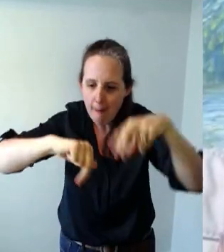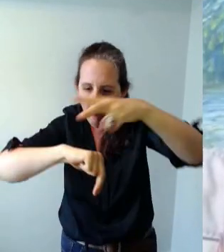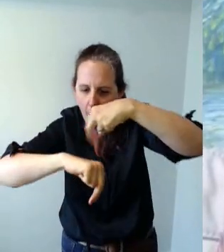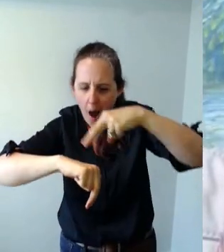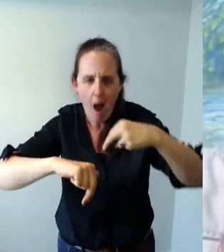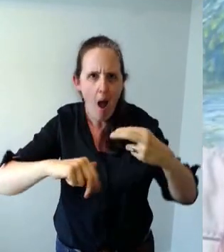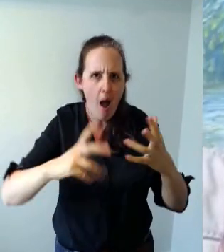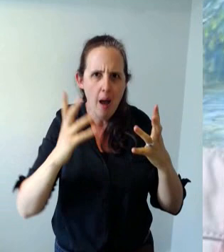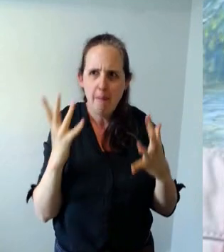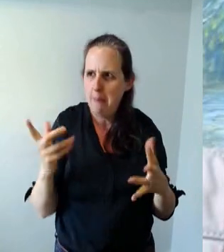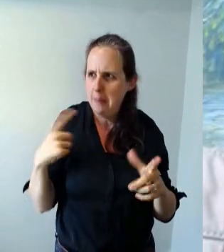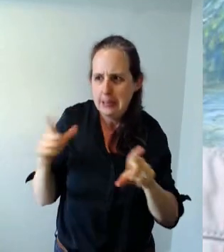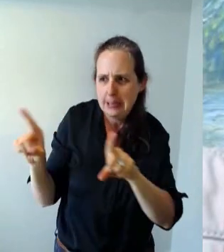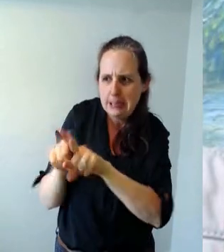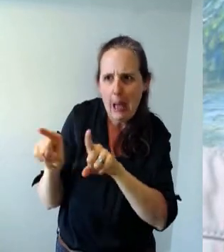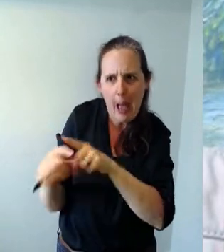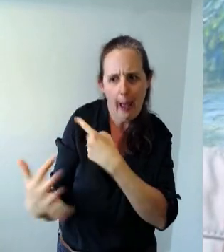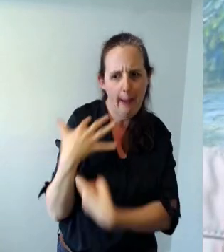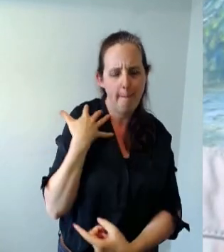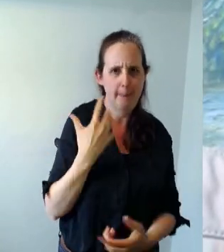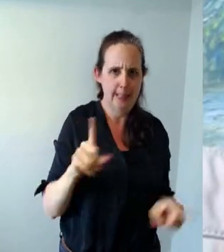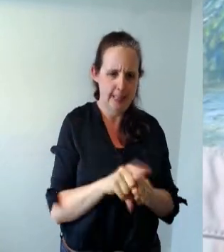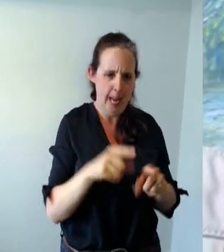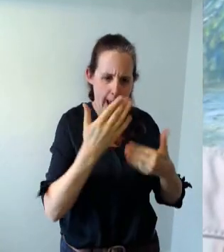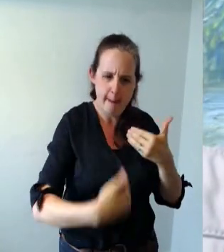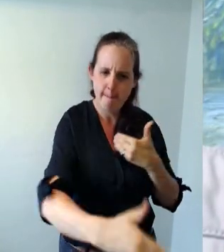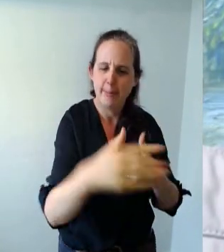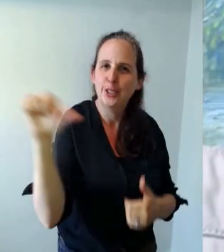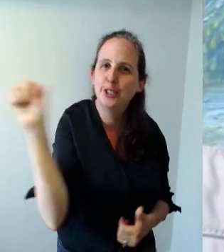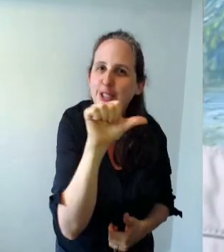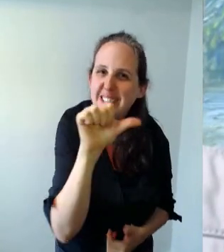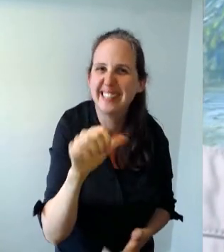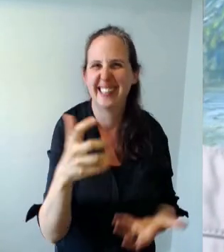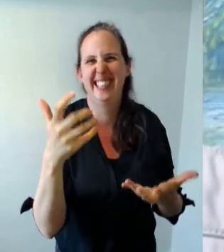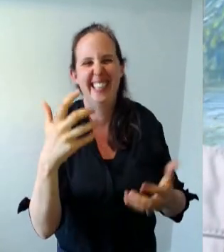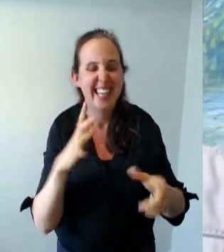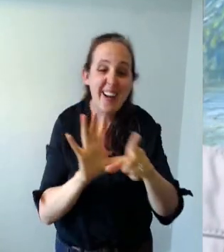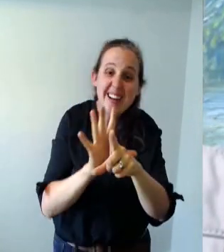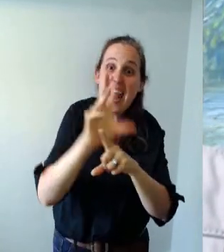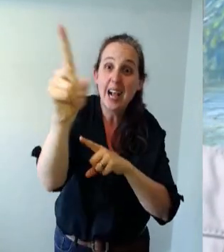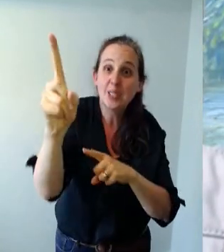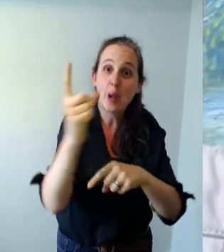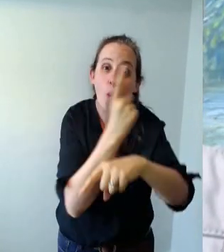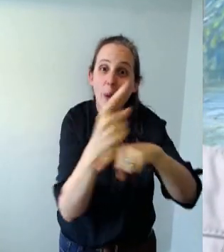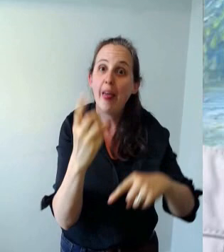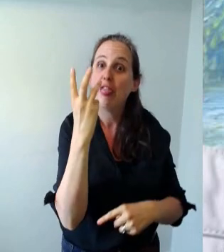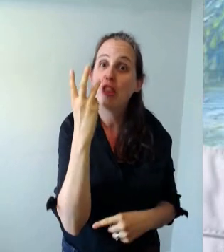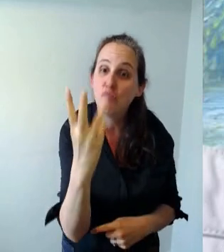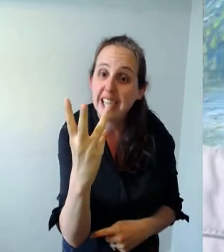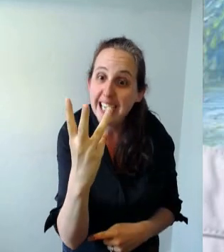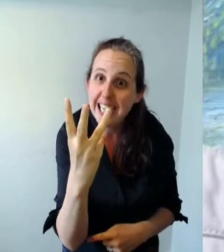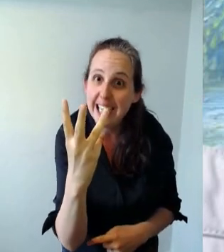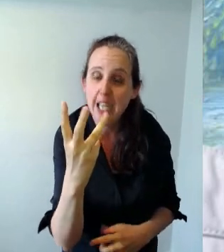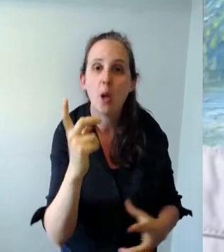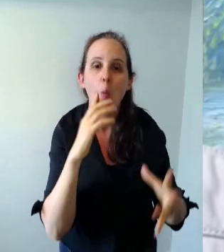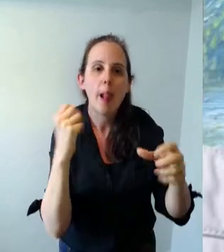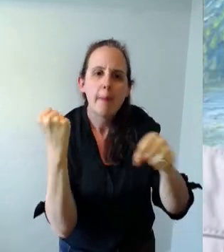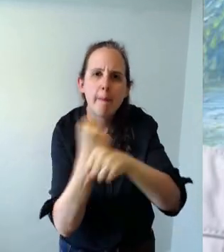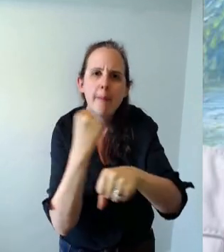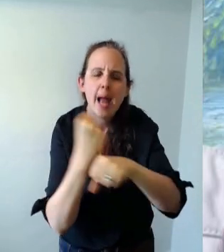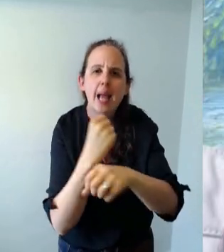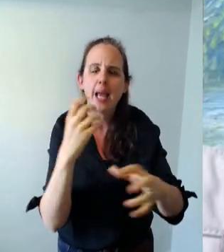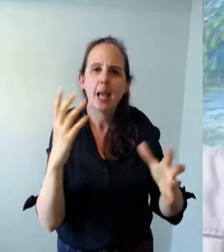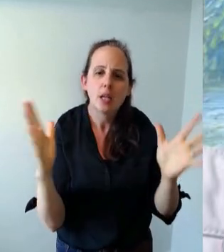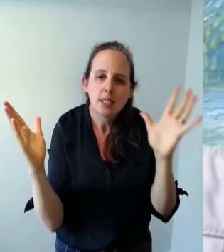doing that myself soon actually. Okay so next week will be week three and we're going to be making small aquarium jars.